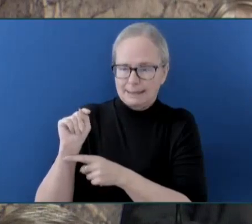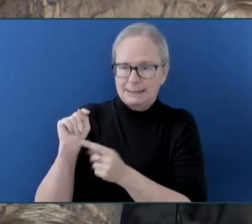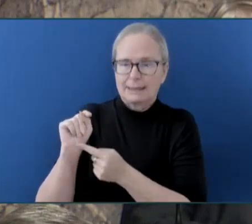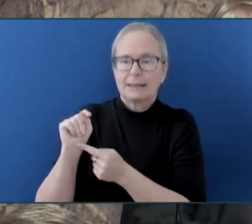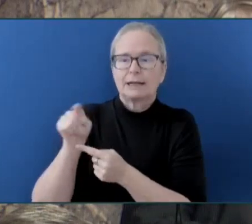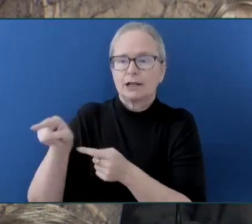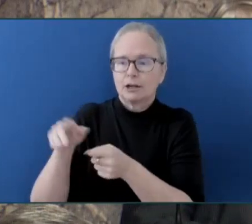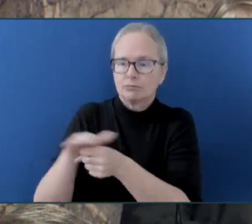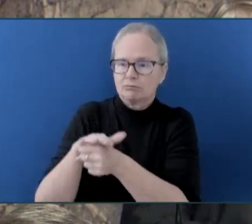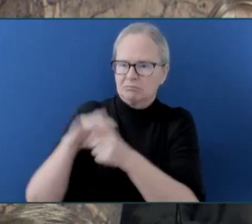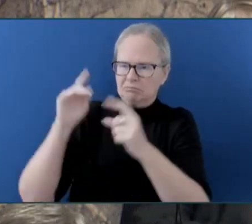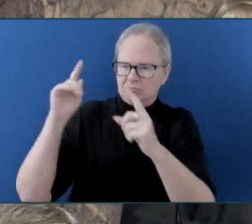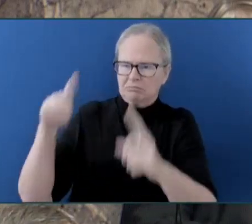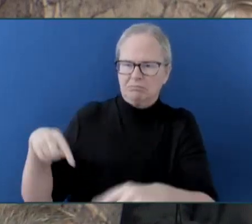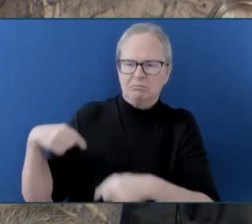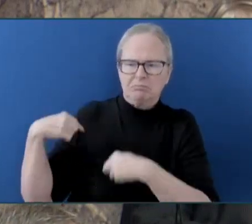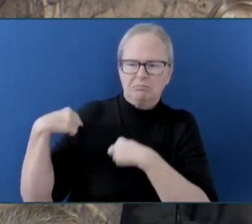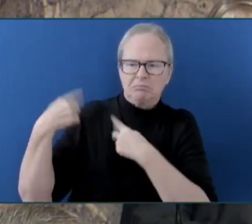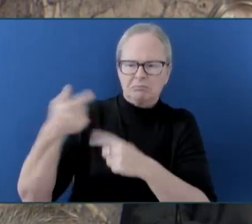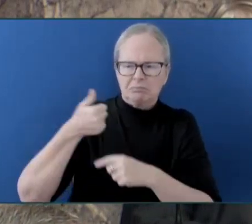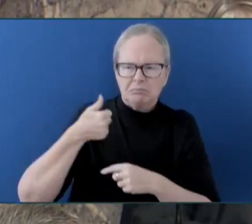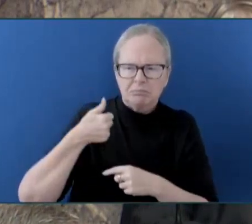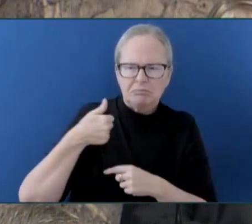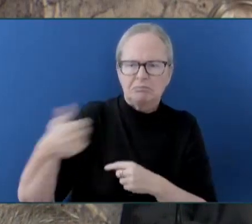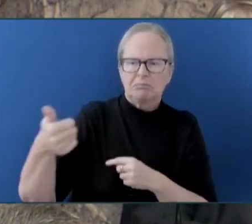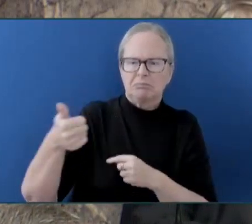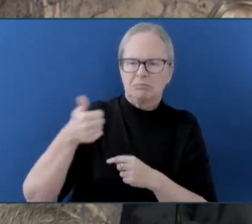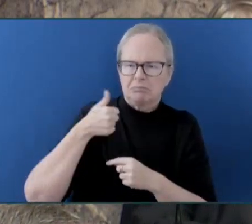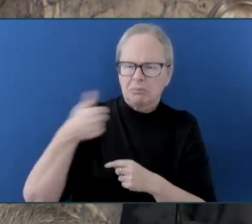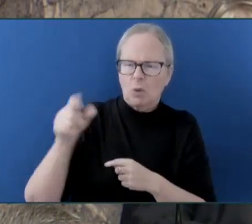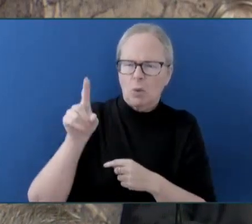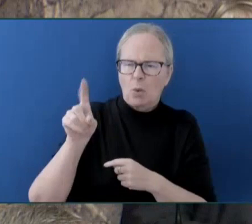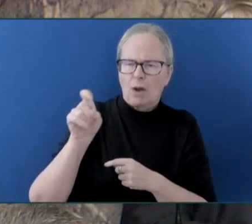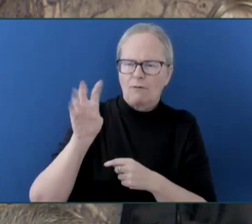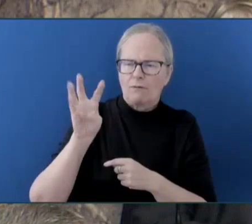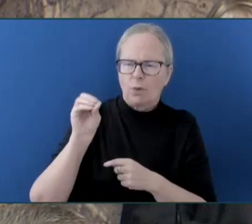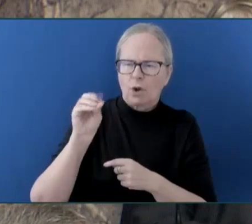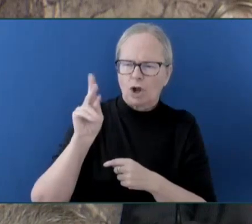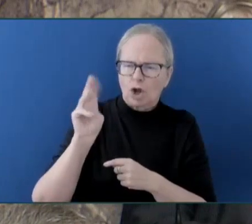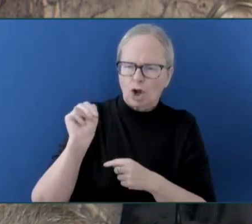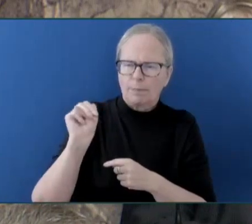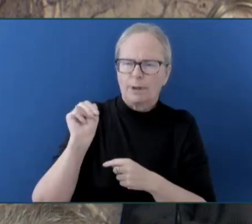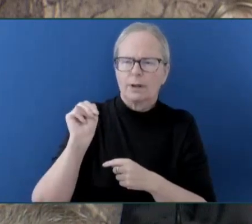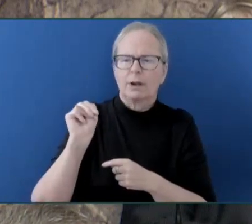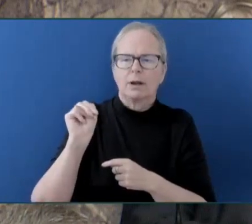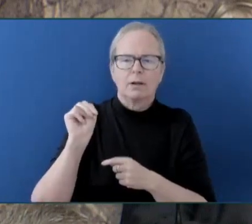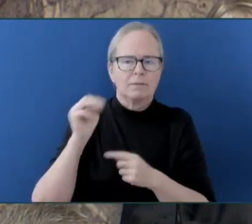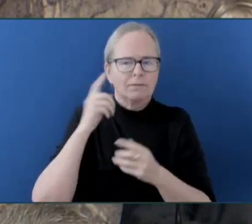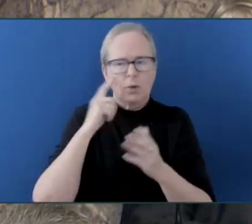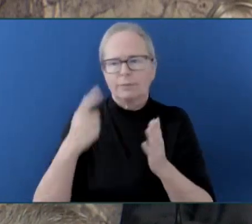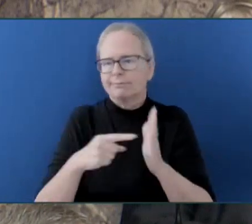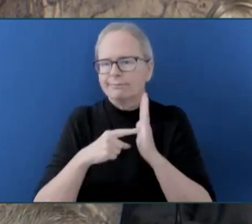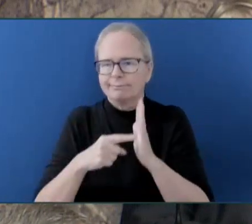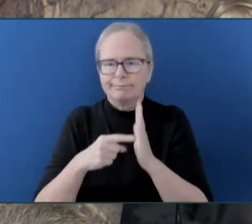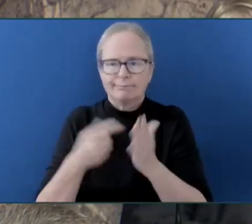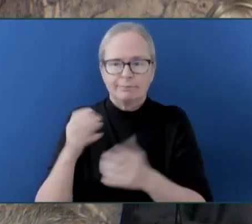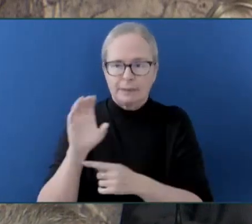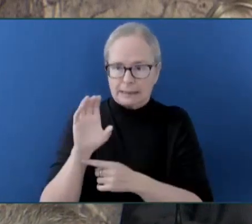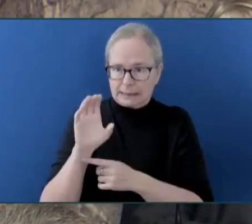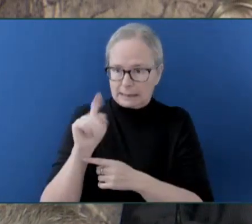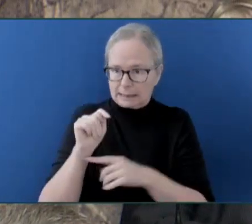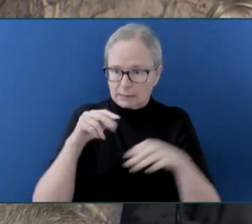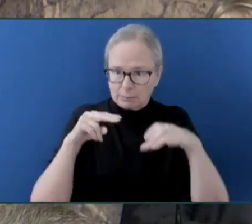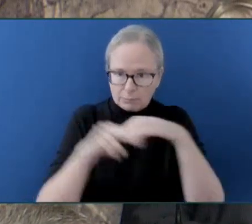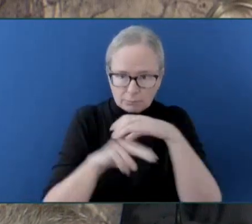Hospital in Terrace through harsh winter conditions for a CT scanner appointment. You see, until now, Kitimat General